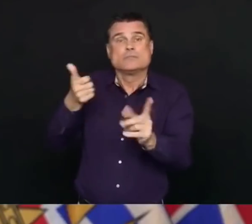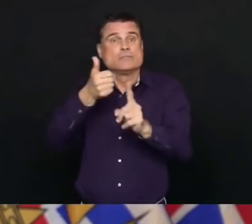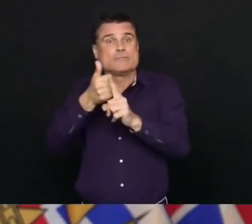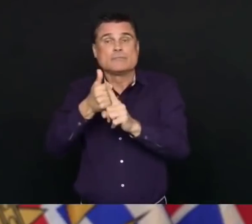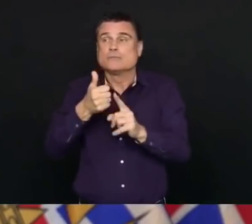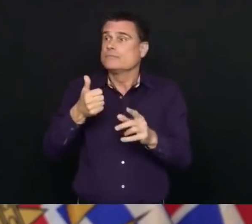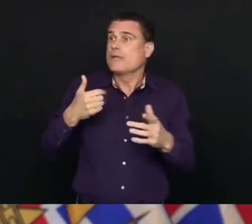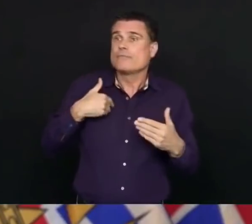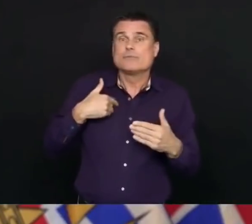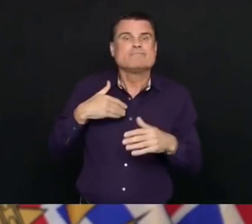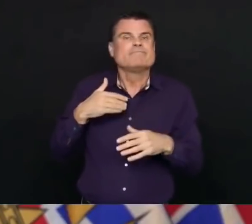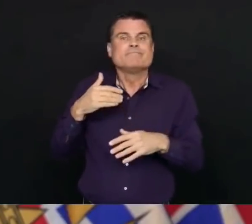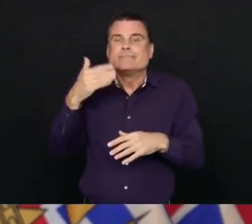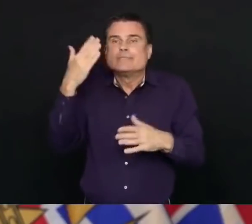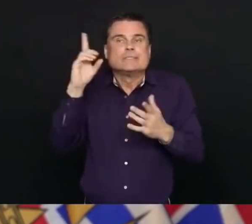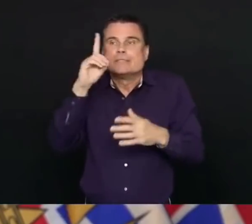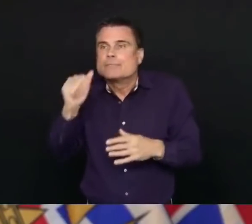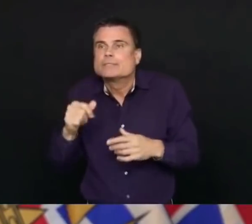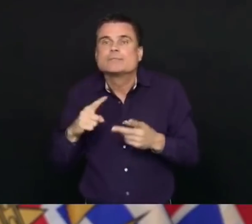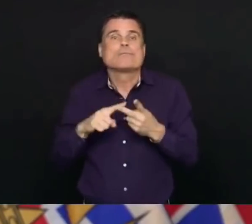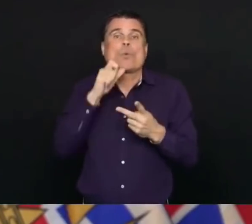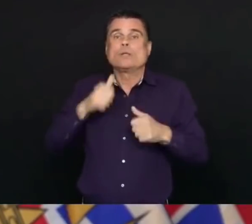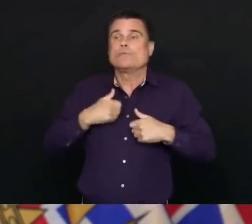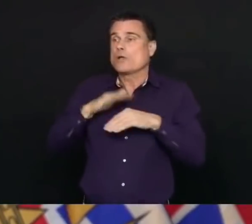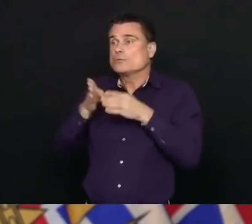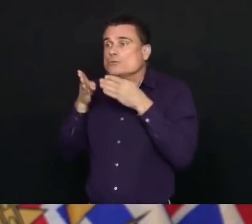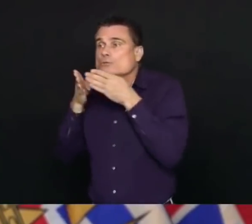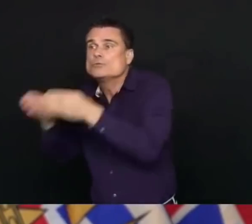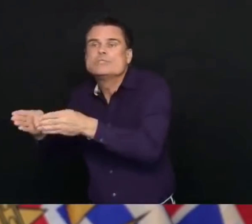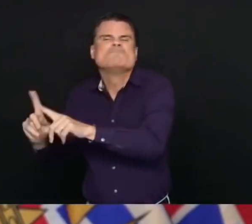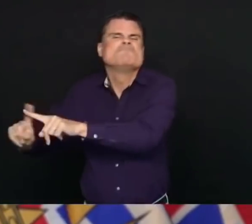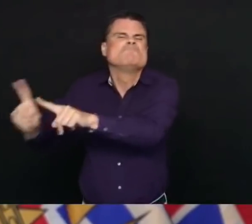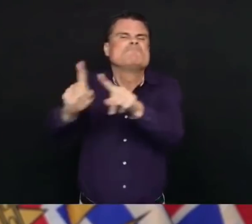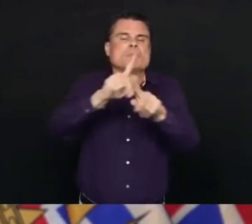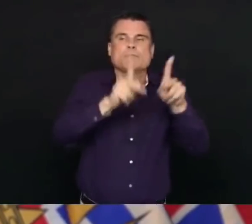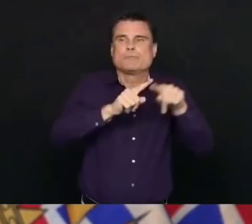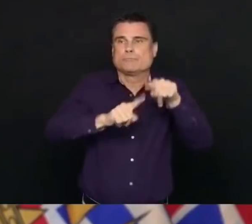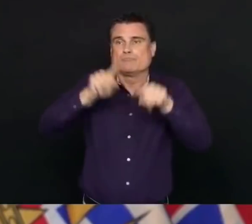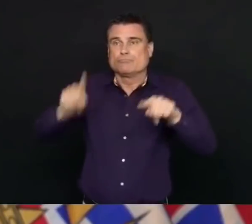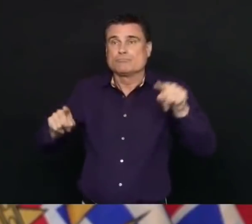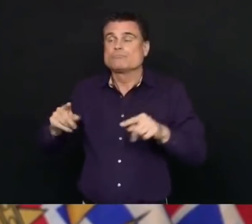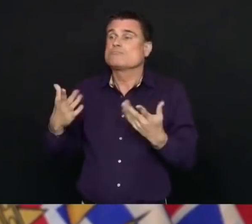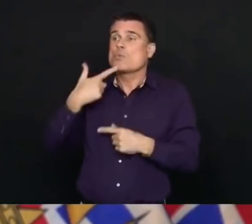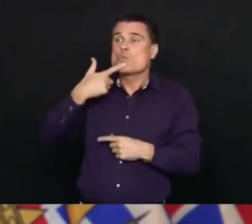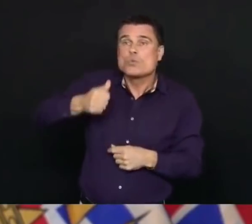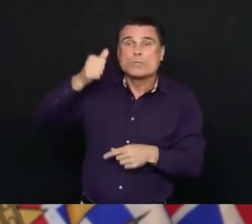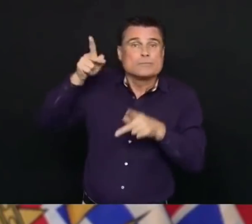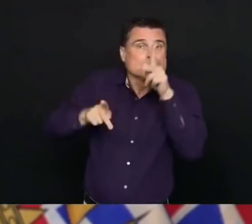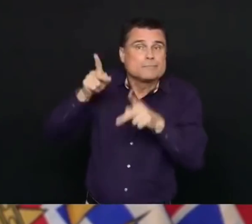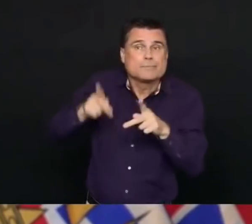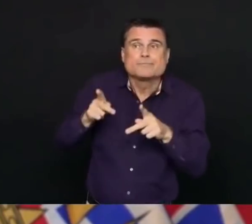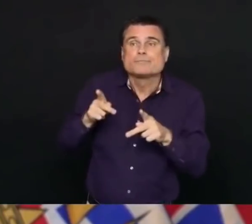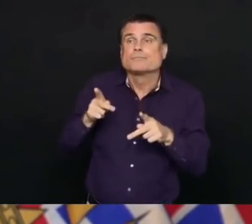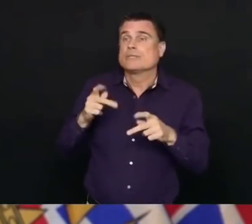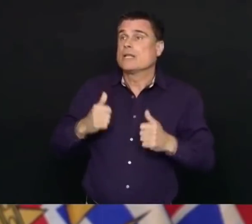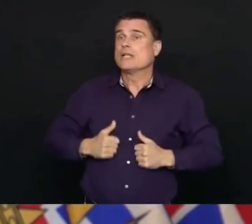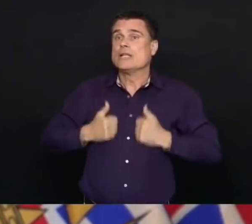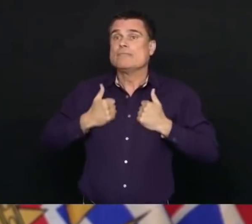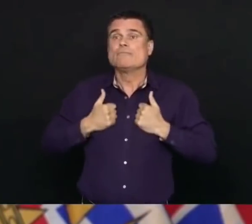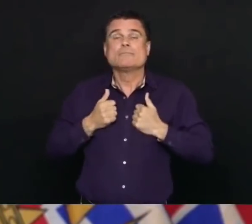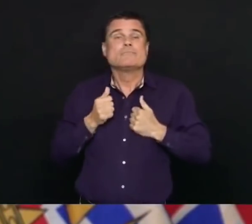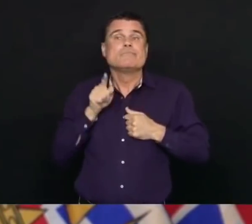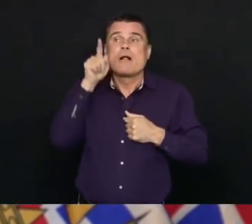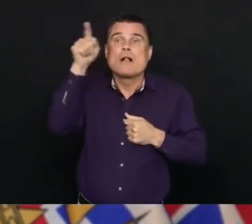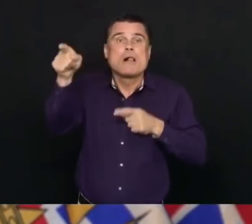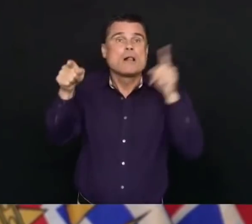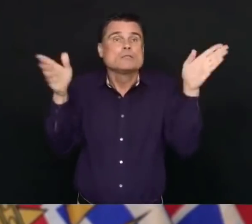citizens, our seniors and elders, people in remote communities and in other facilities. Doing all we can